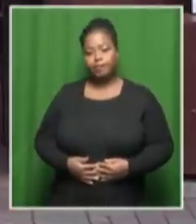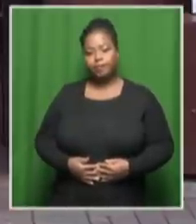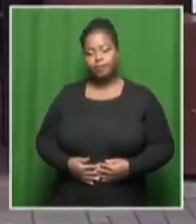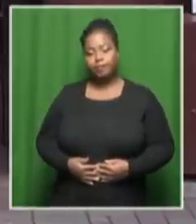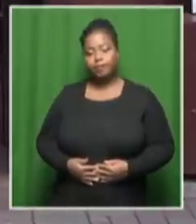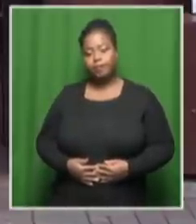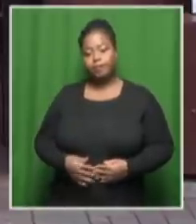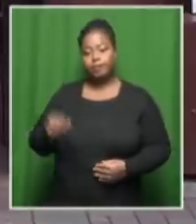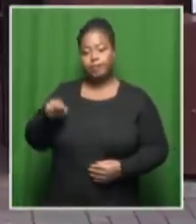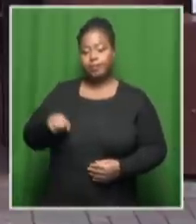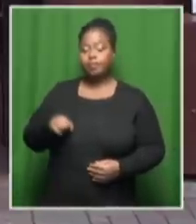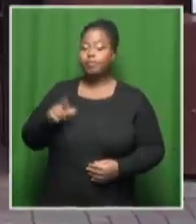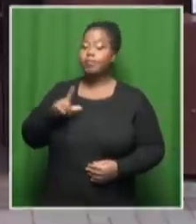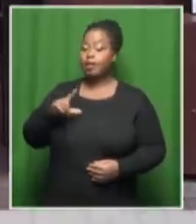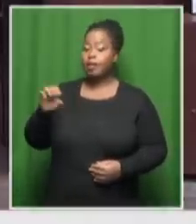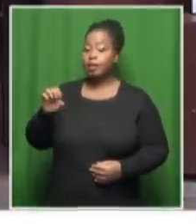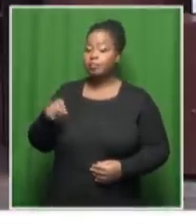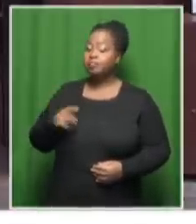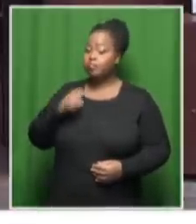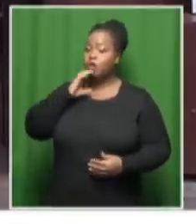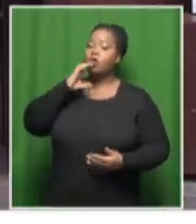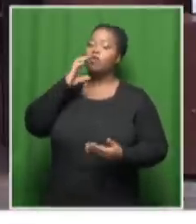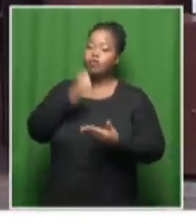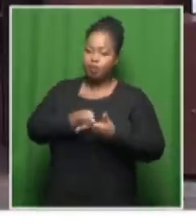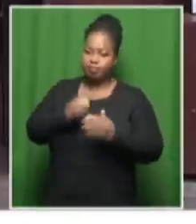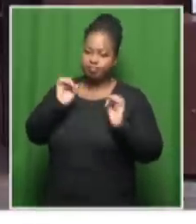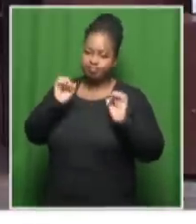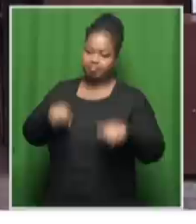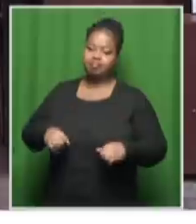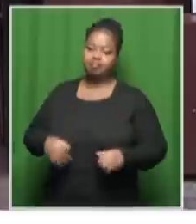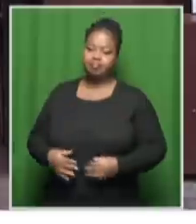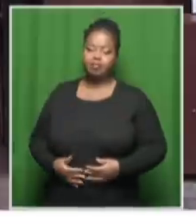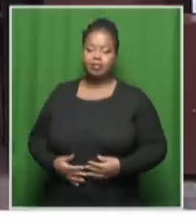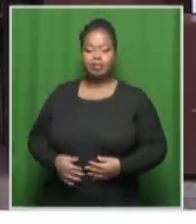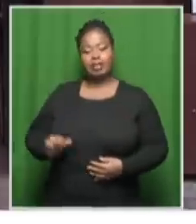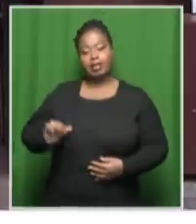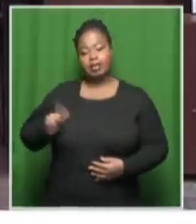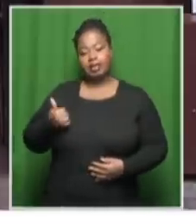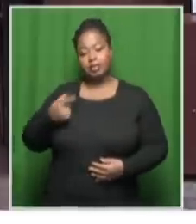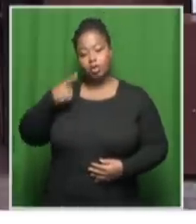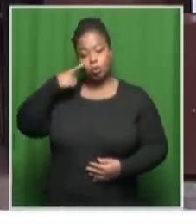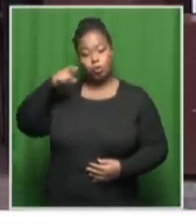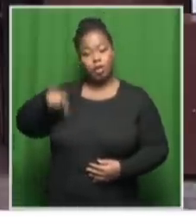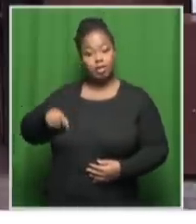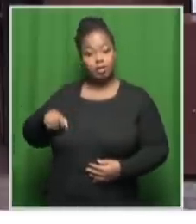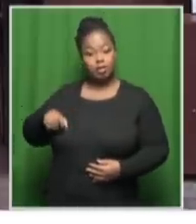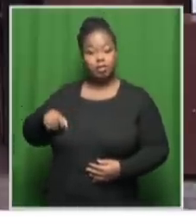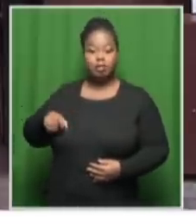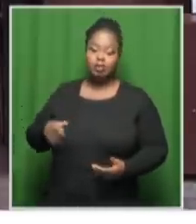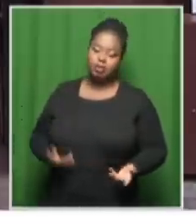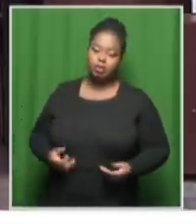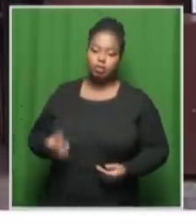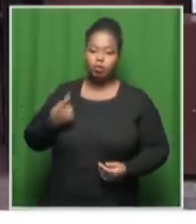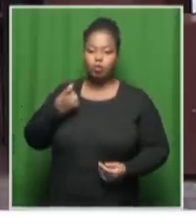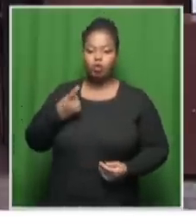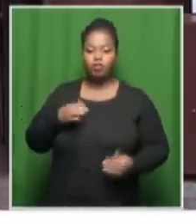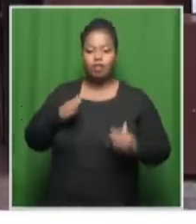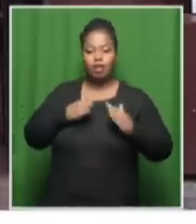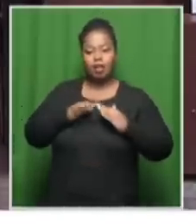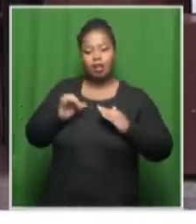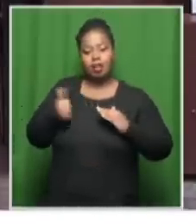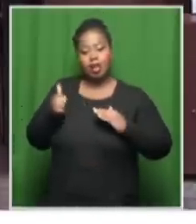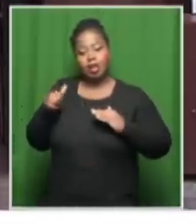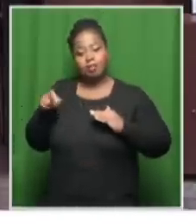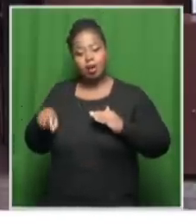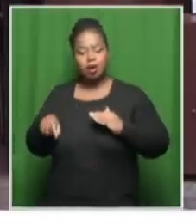Well, Leanne, that certainly looks confirmed here this morning. The next witness is likely to be one of the neighbors that might